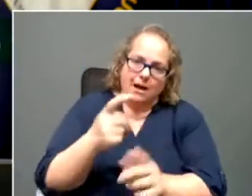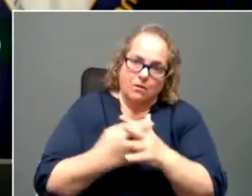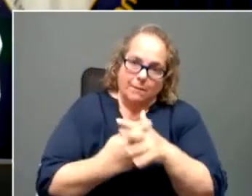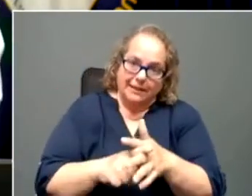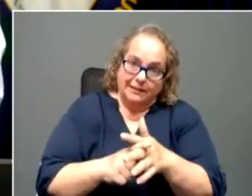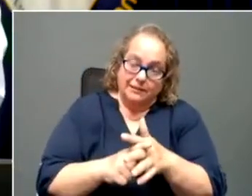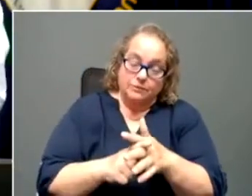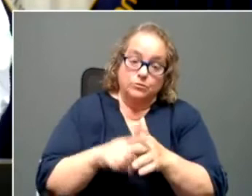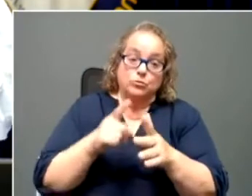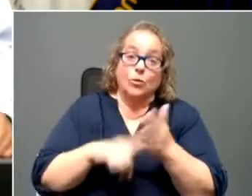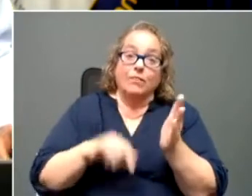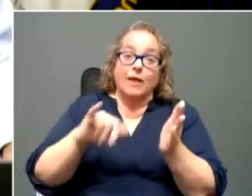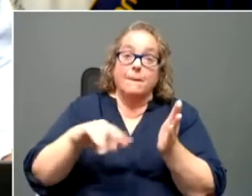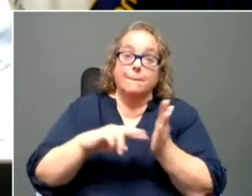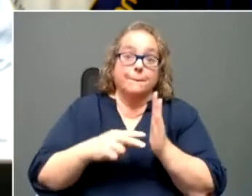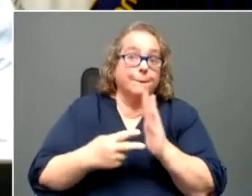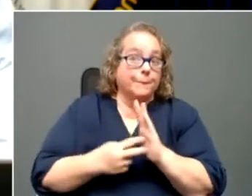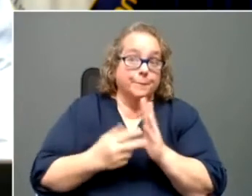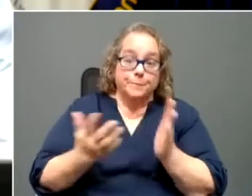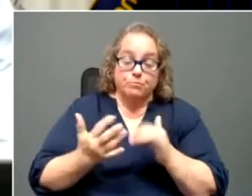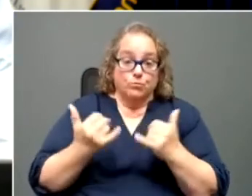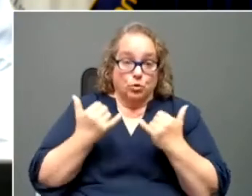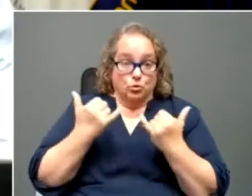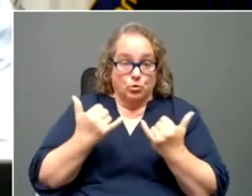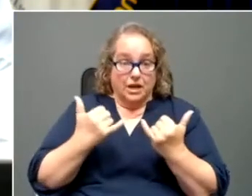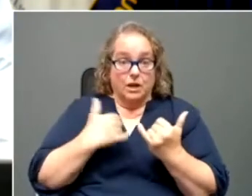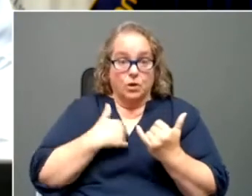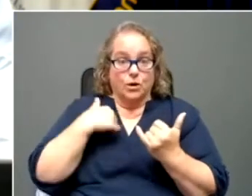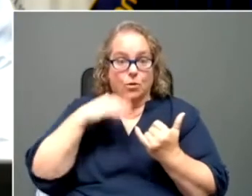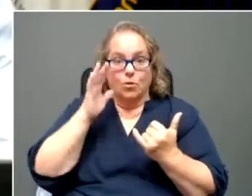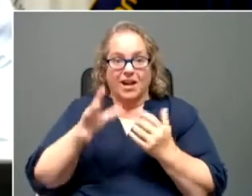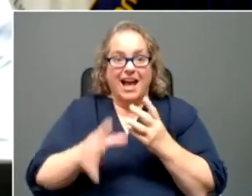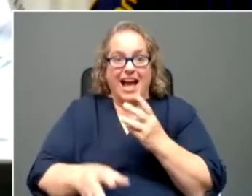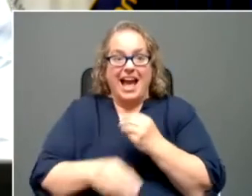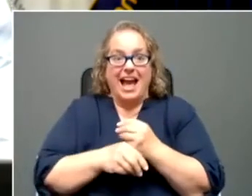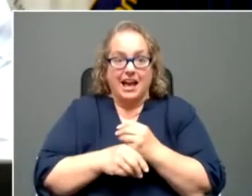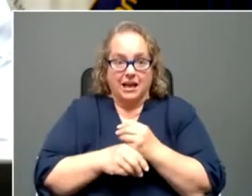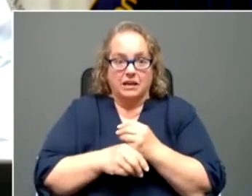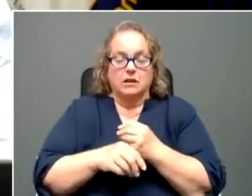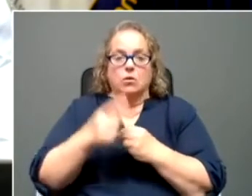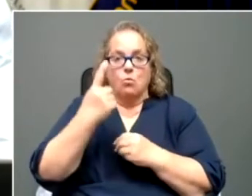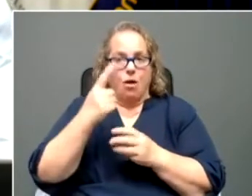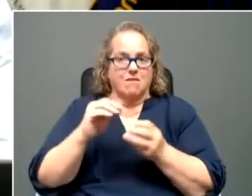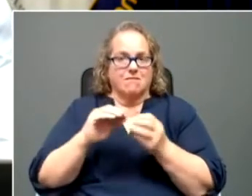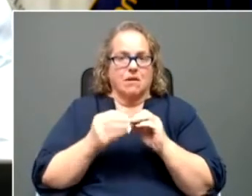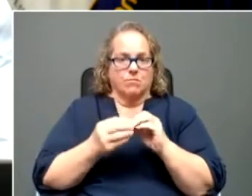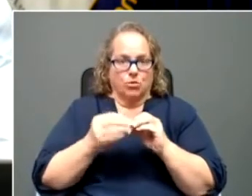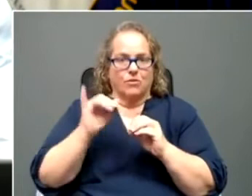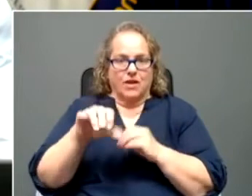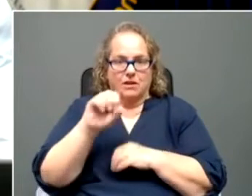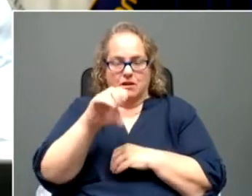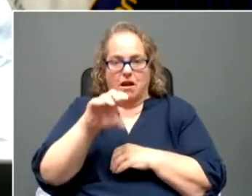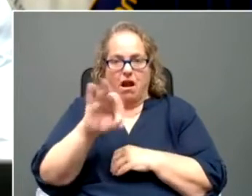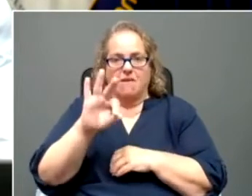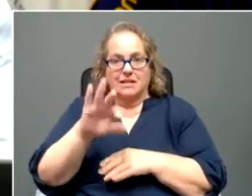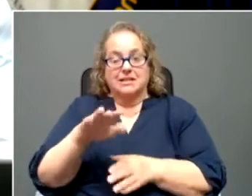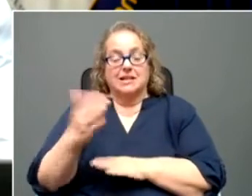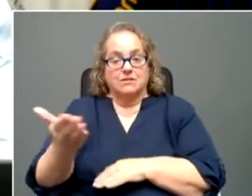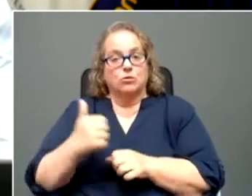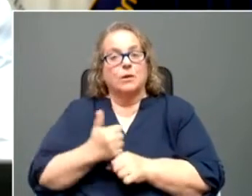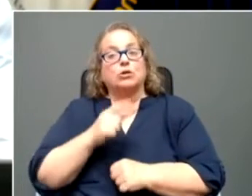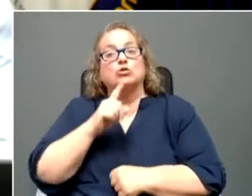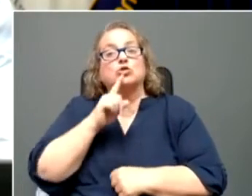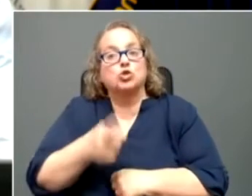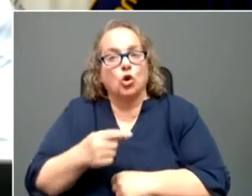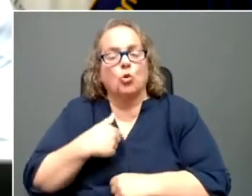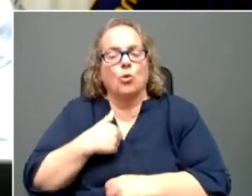means is today, um, we're going to add, a number of deaths to make sure that we are fully